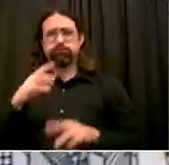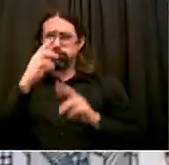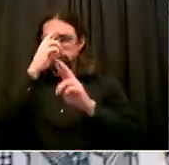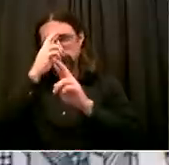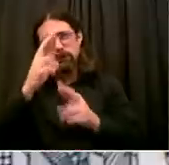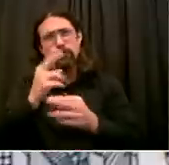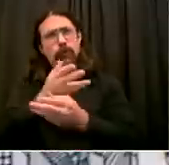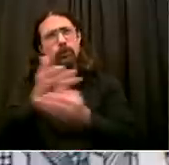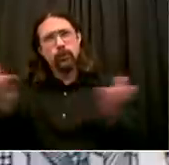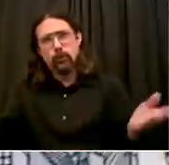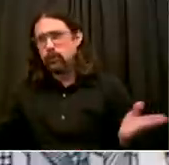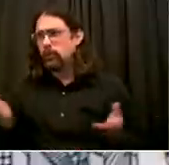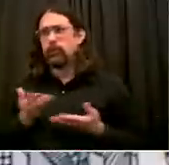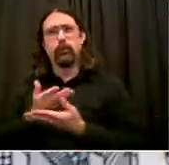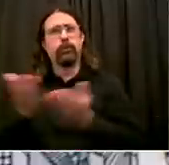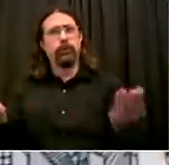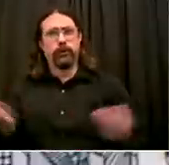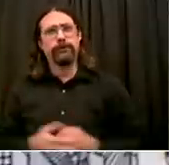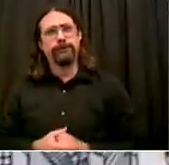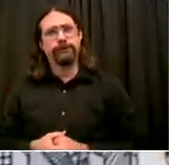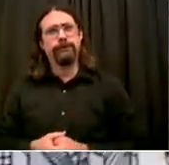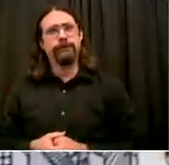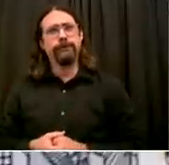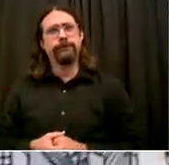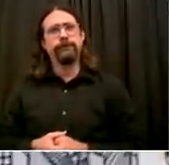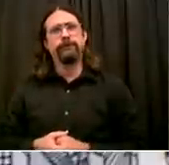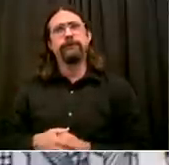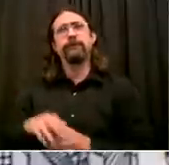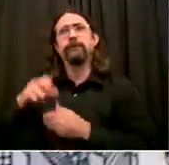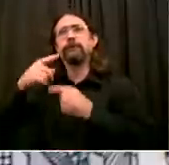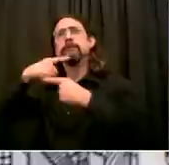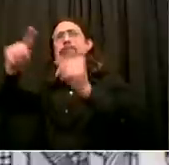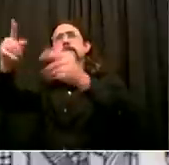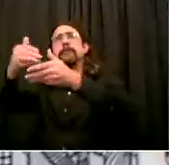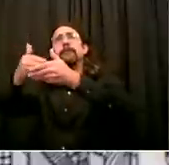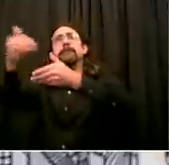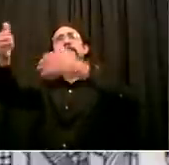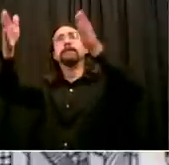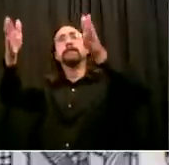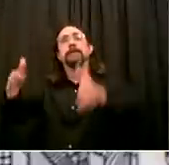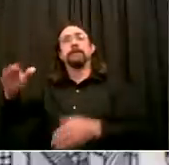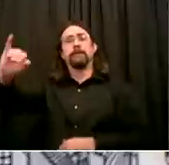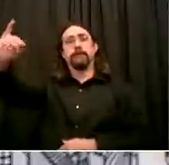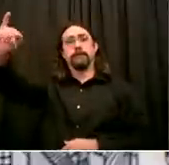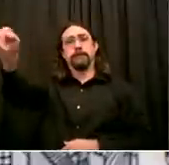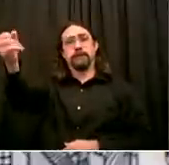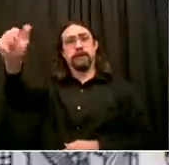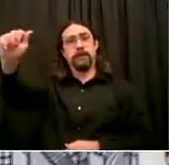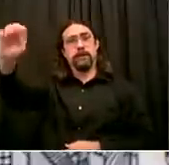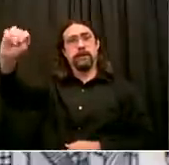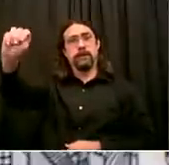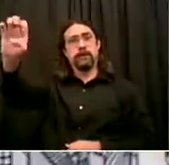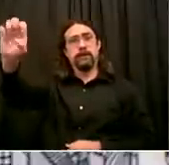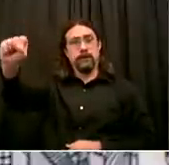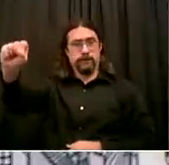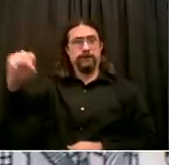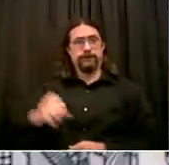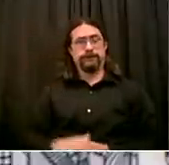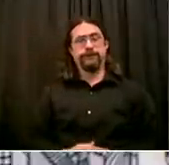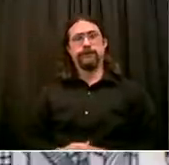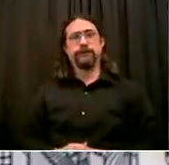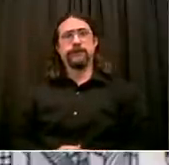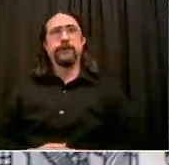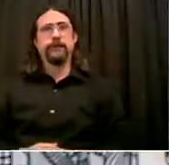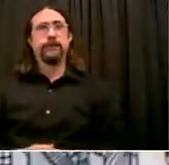Yeah, thanks for taking my call. Good morning. This is kind of a follow-up on the previous set of questions. mean,